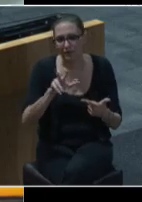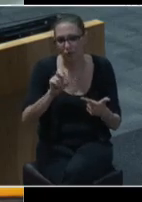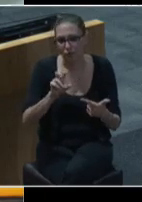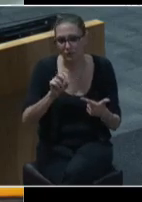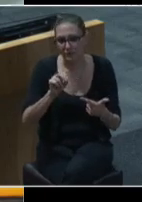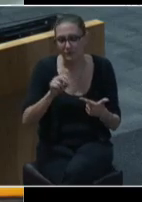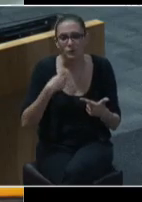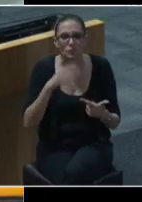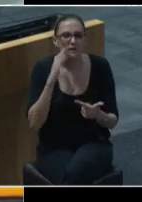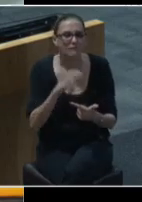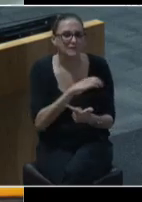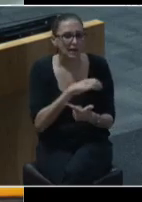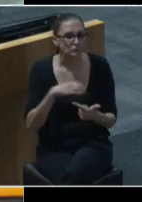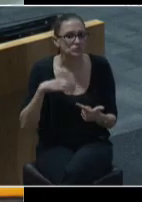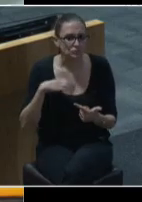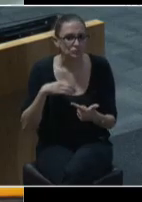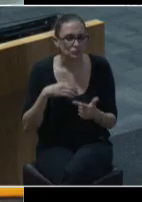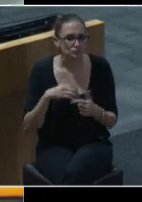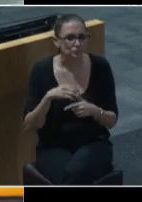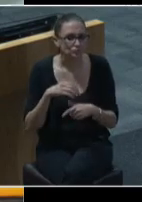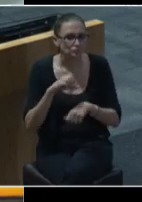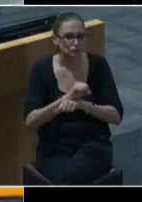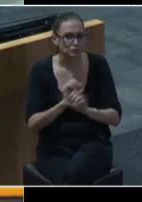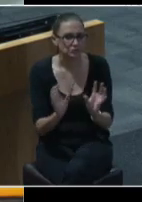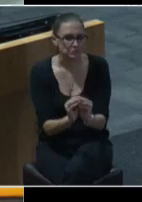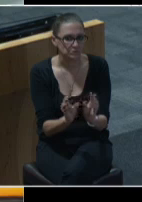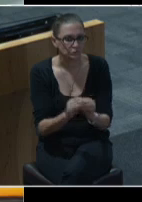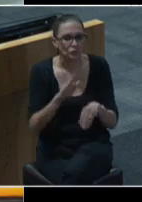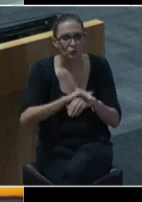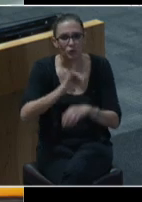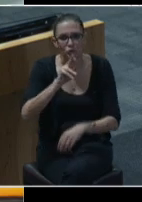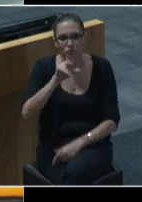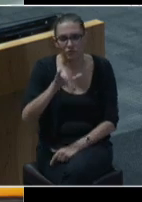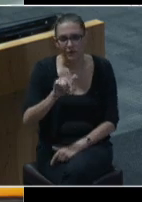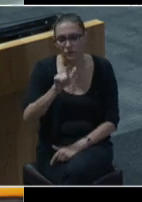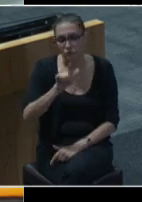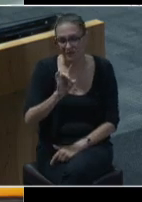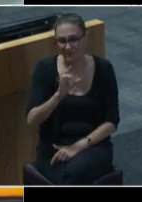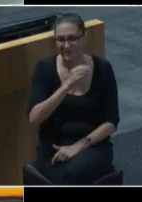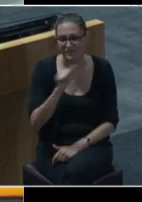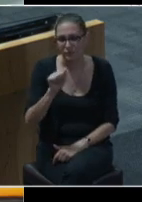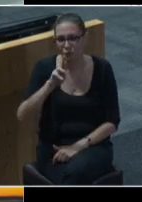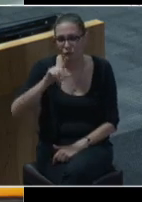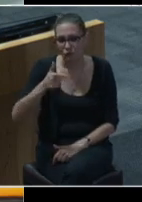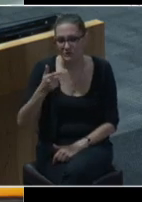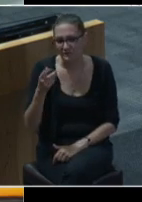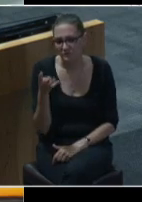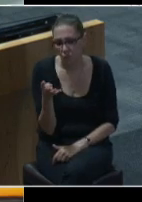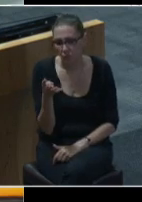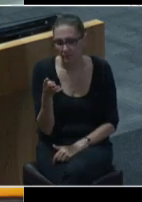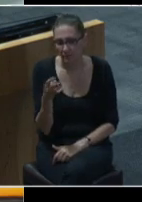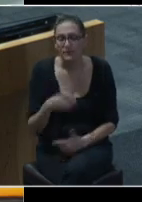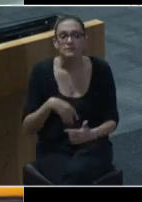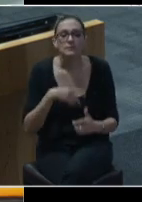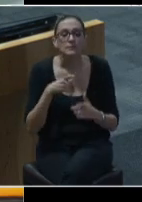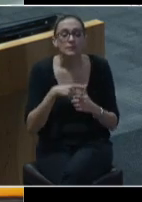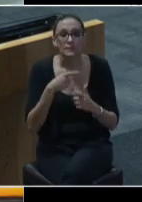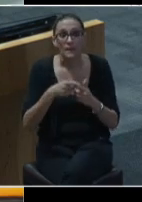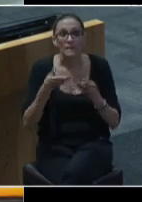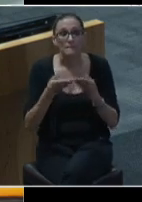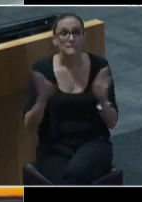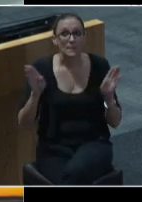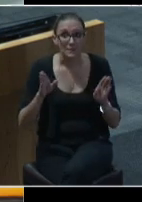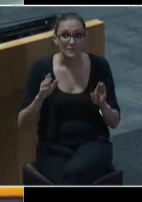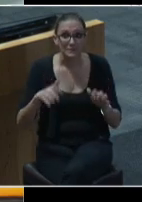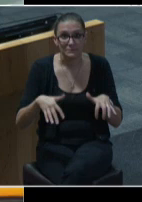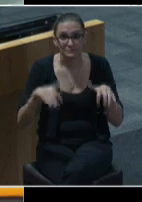We're going to have council work sessions on July 28th and on August 4th. And then the public hearings